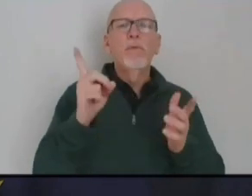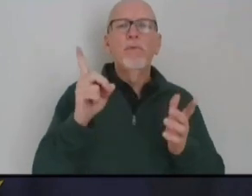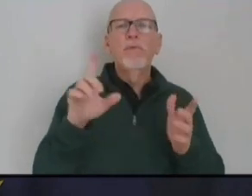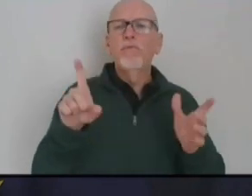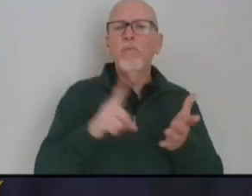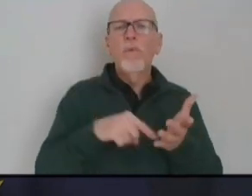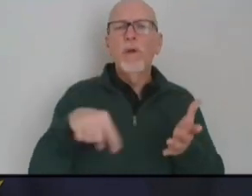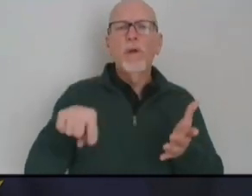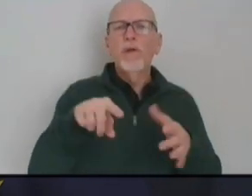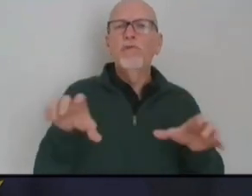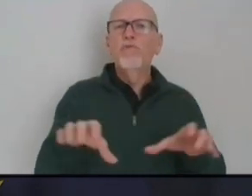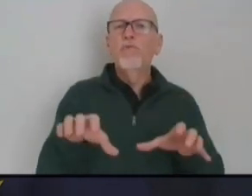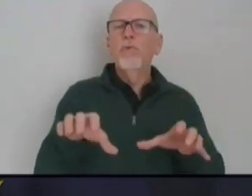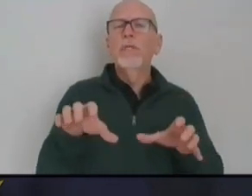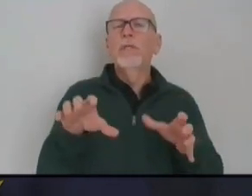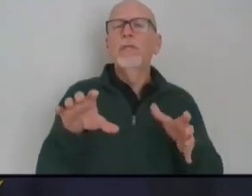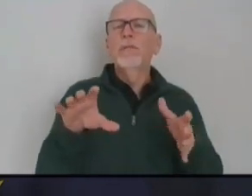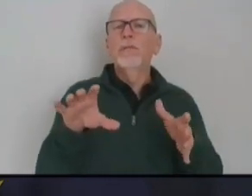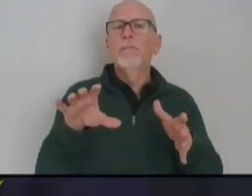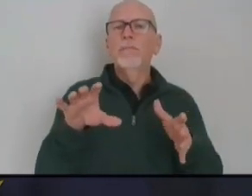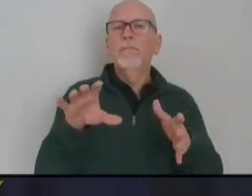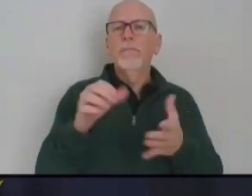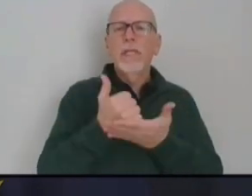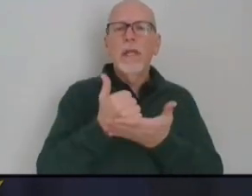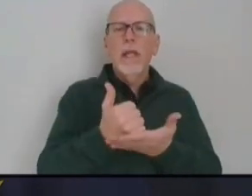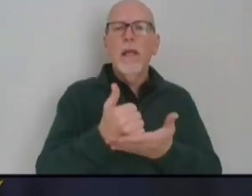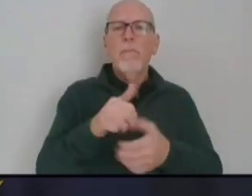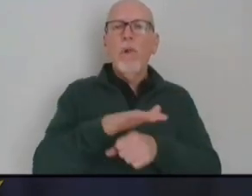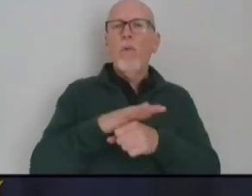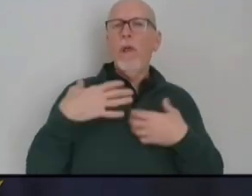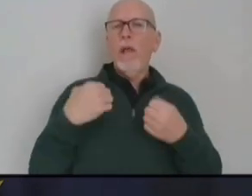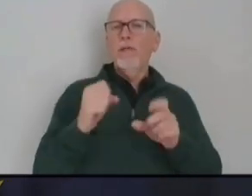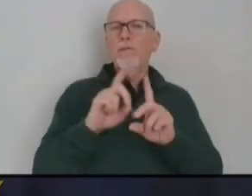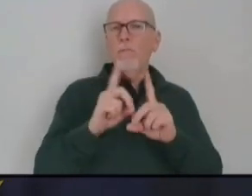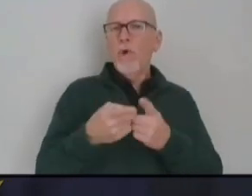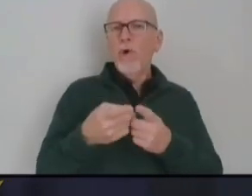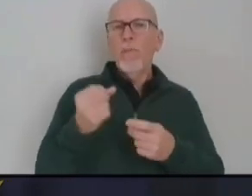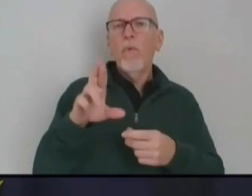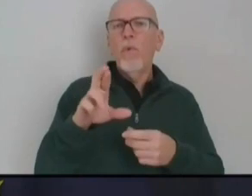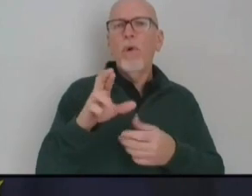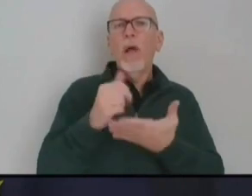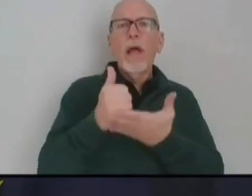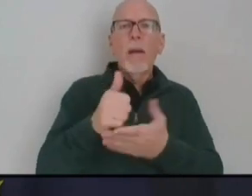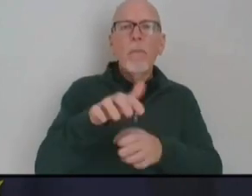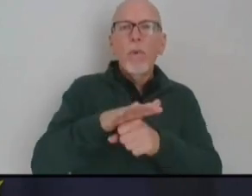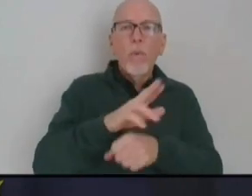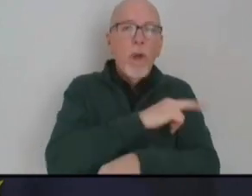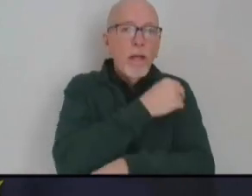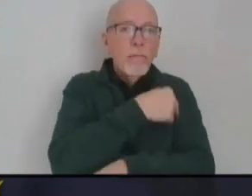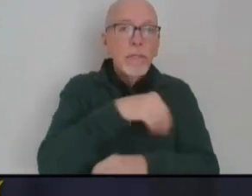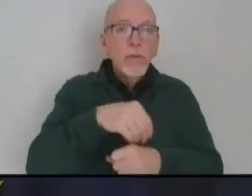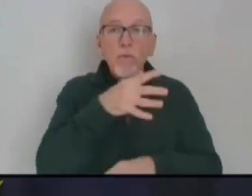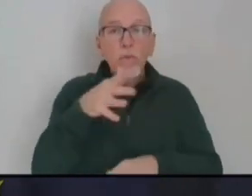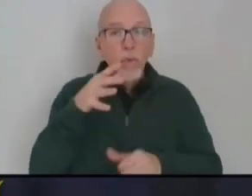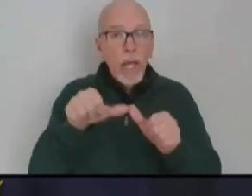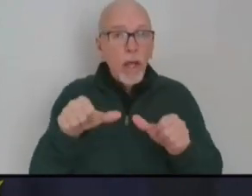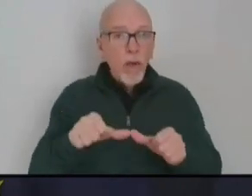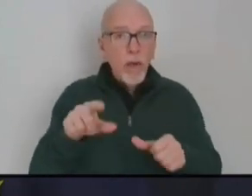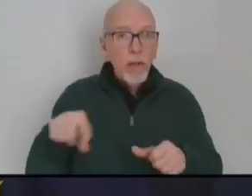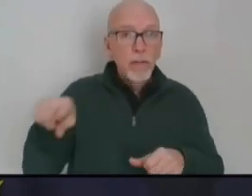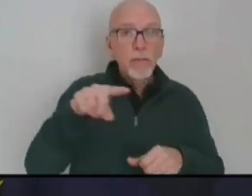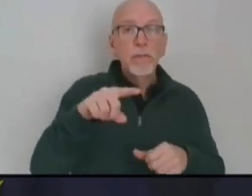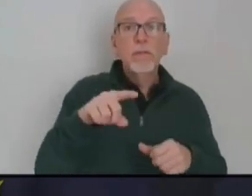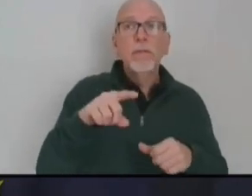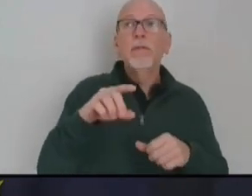help local health departments or help local hospitals, maybe in rural areas, as far as